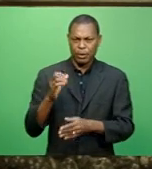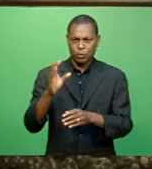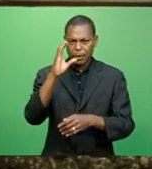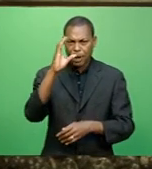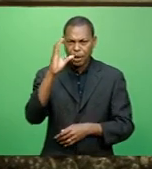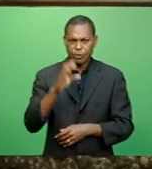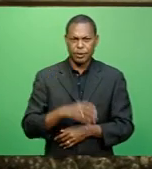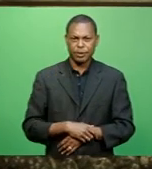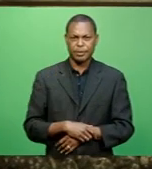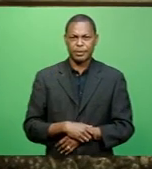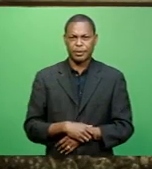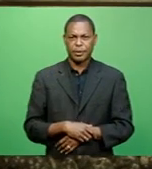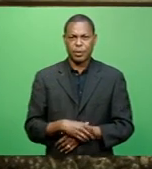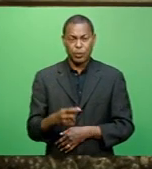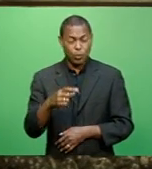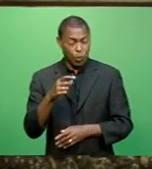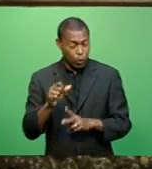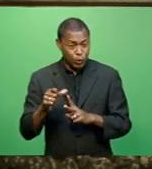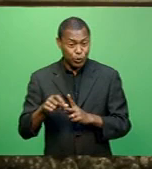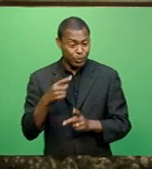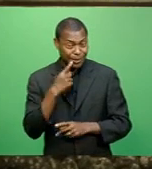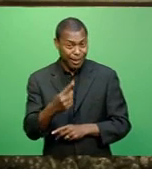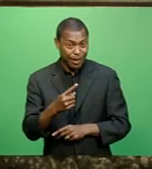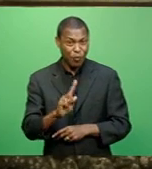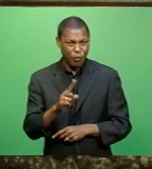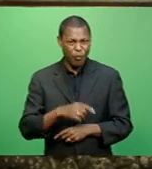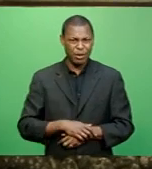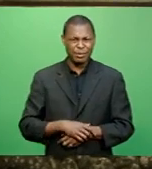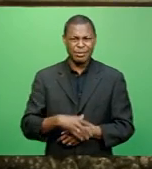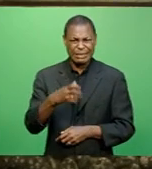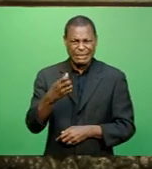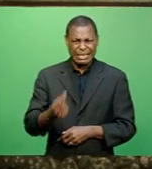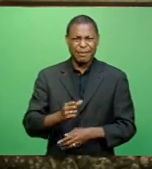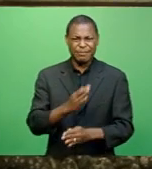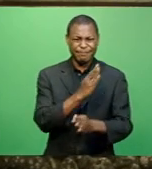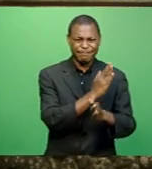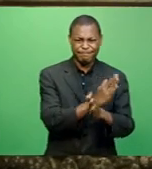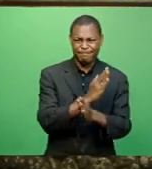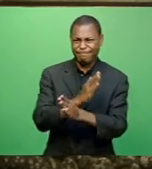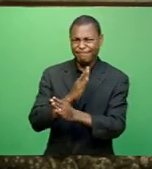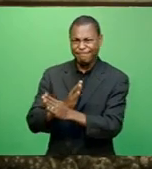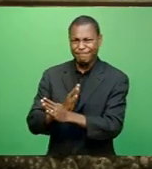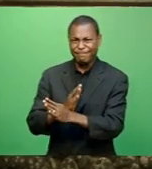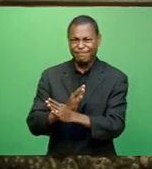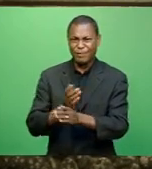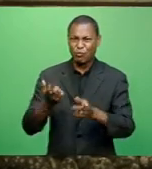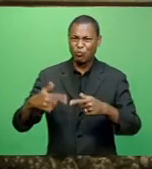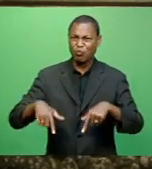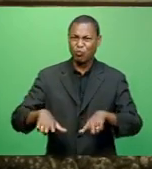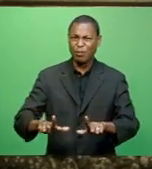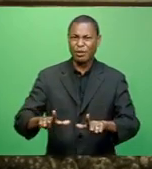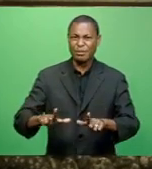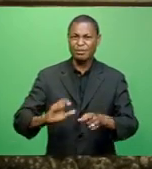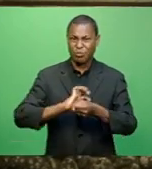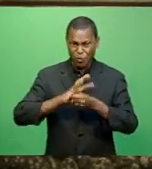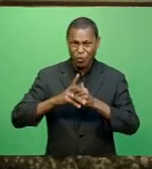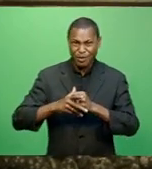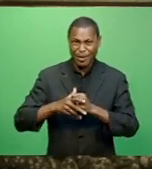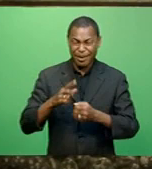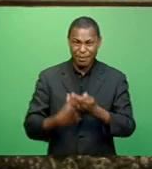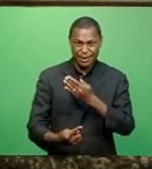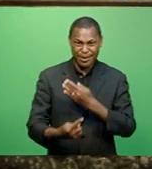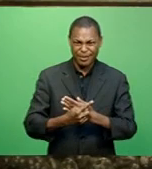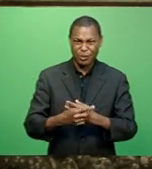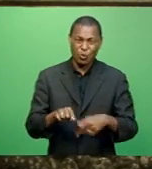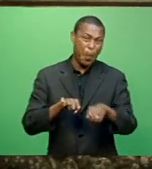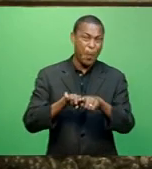Dr. Paunga has also said that due to travel restrictions that are in place because of COVID-19, most of the students have